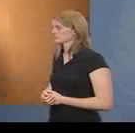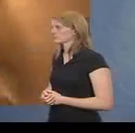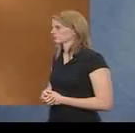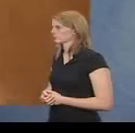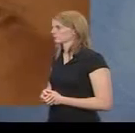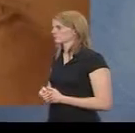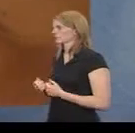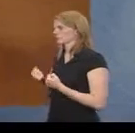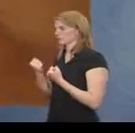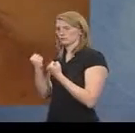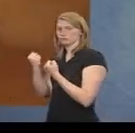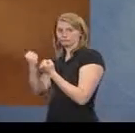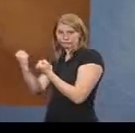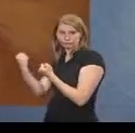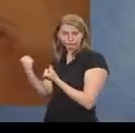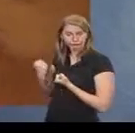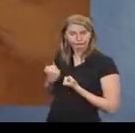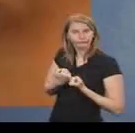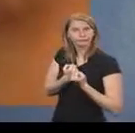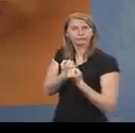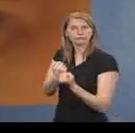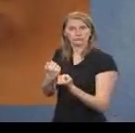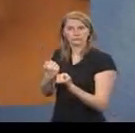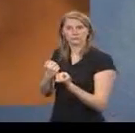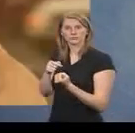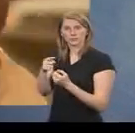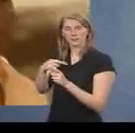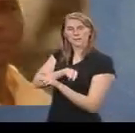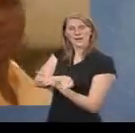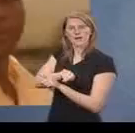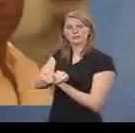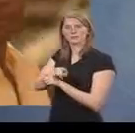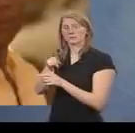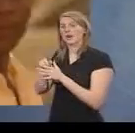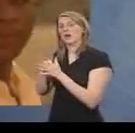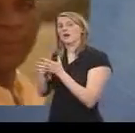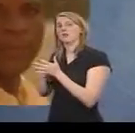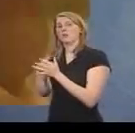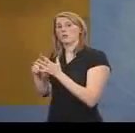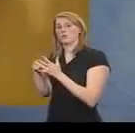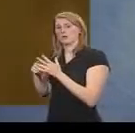When the truck pulled up at the back of the embassy, Alawali jumped out and asked the security guard